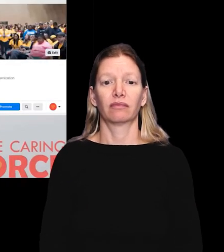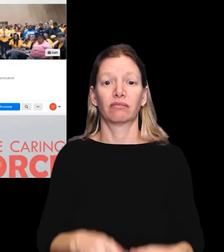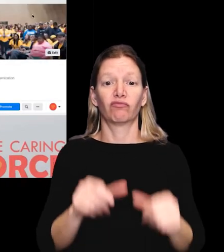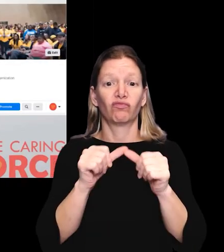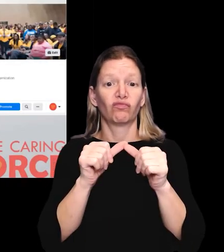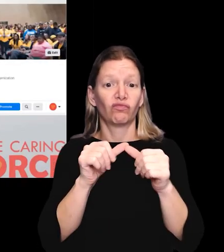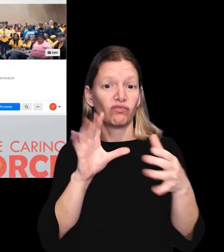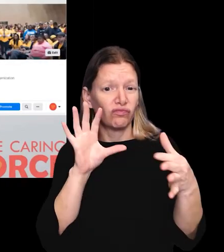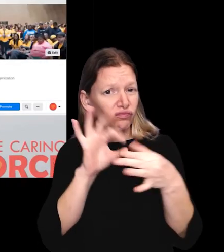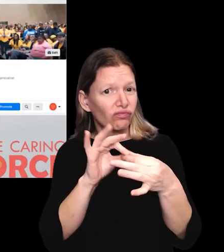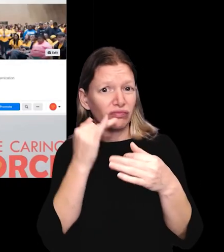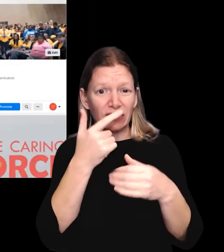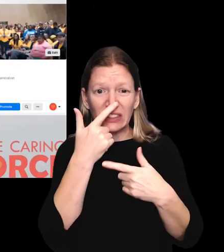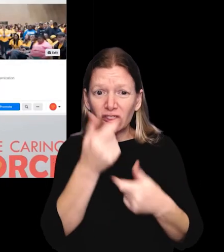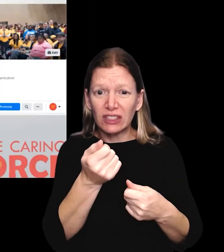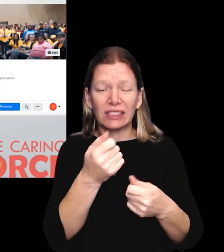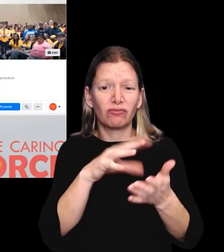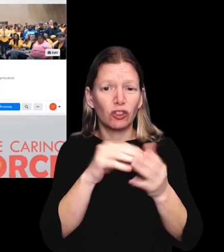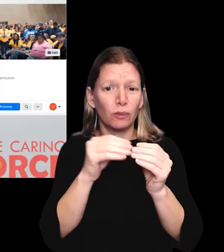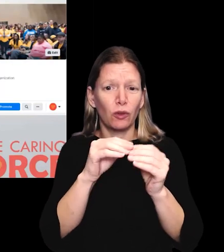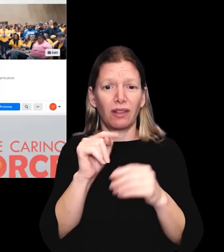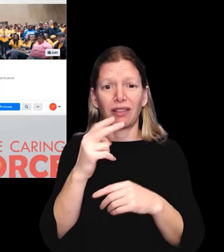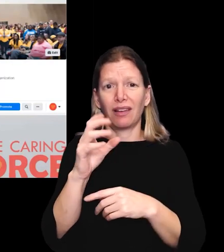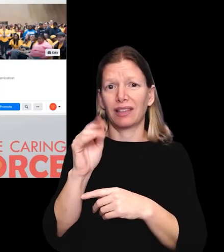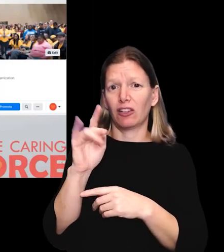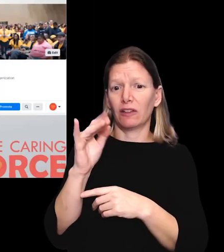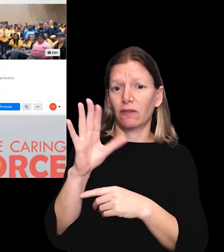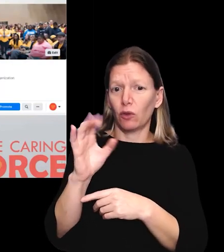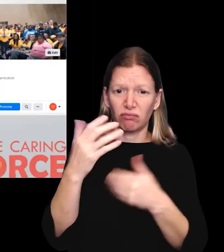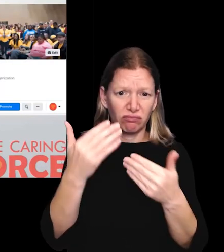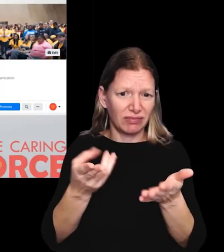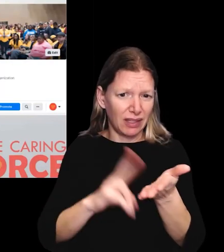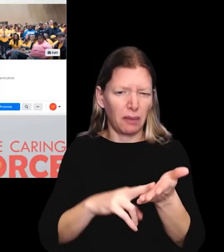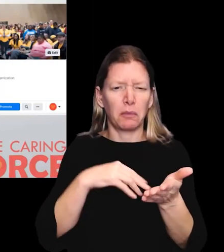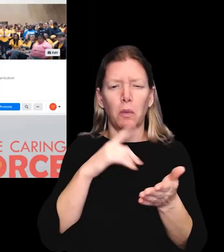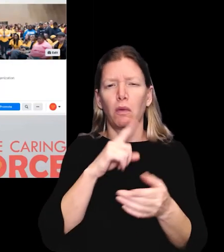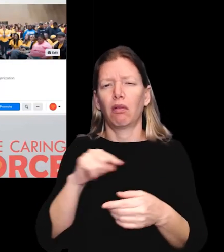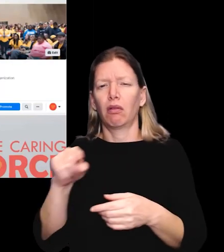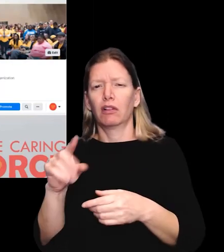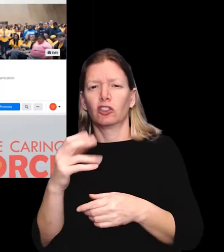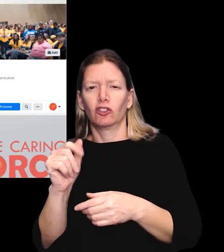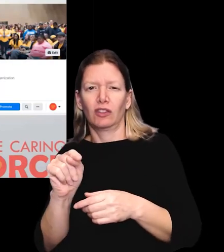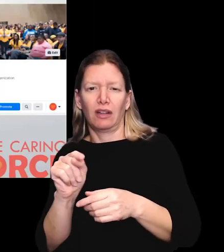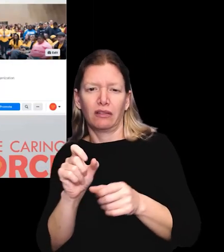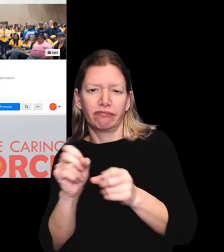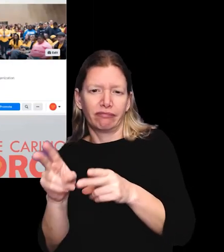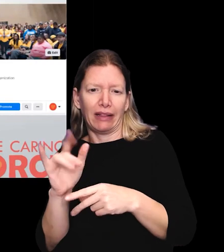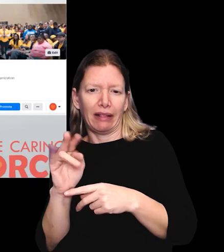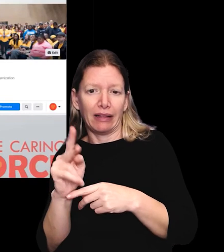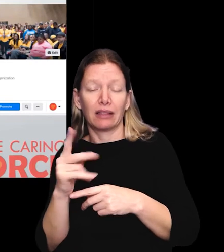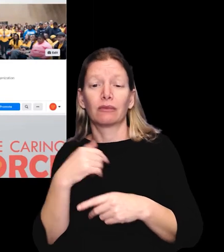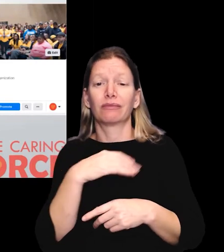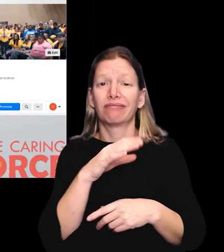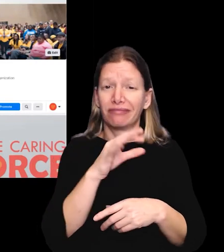And just to stay connected, if you're interested in learning more about the caring force or signing up for it, I'll put a link in the chat to sign up.